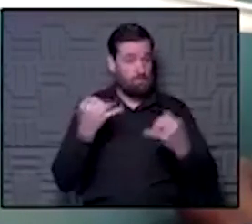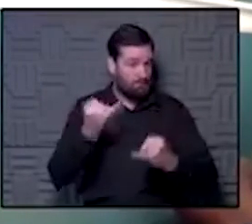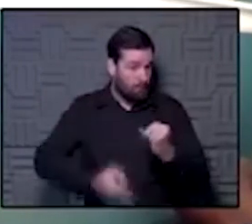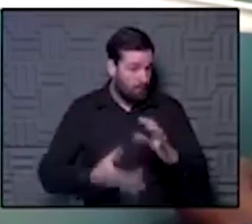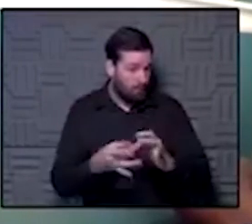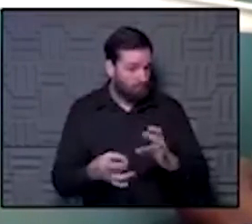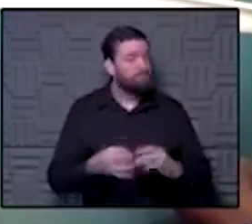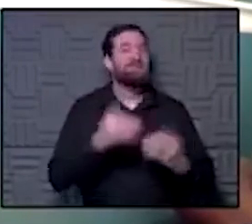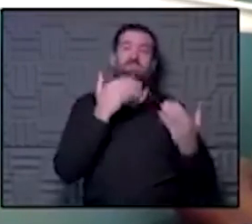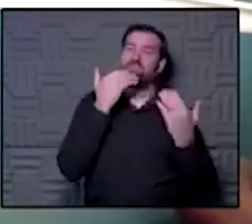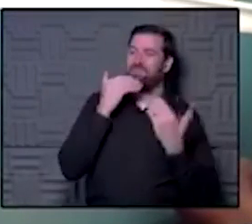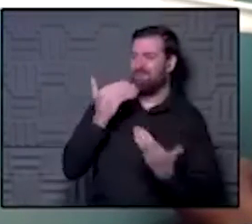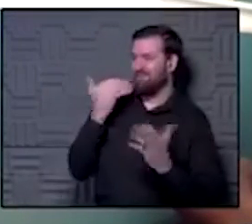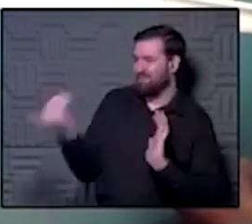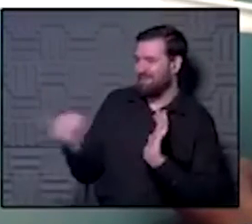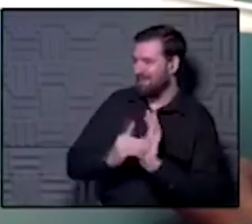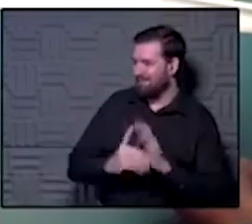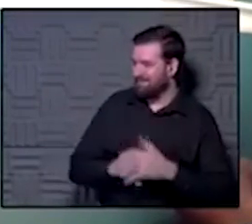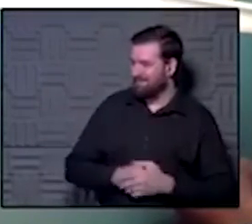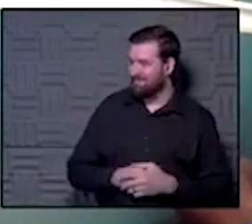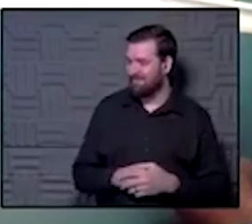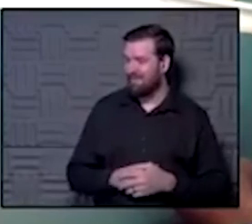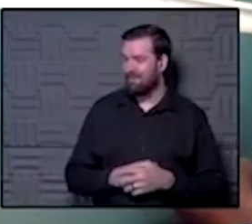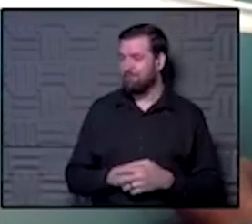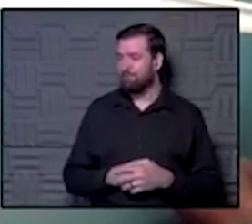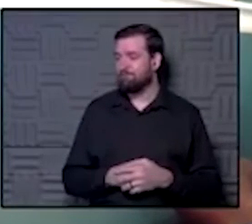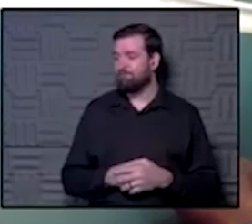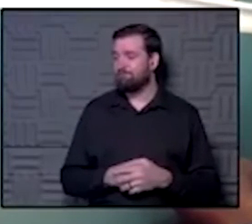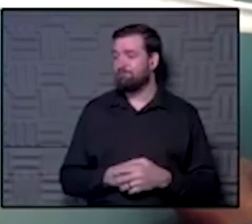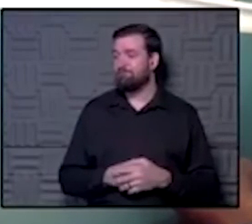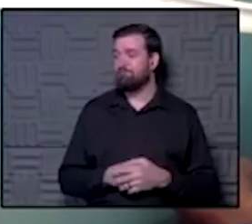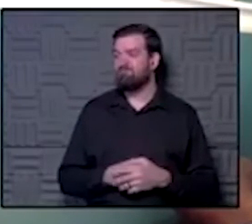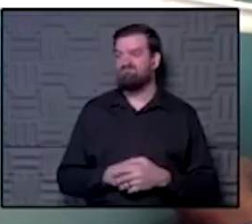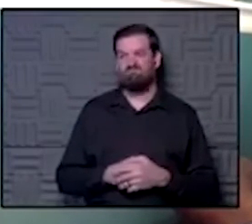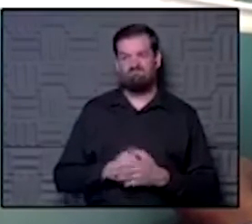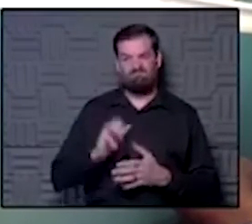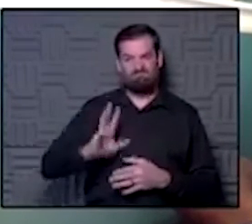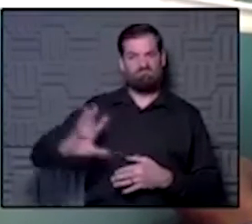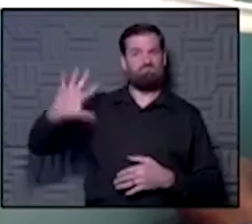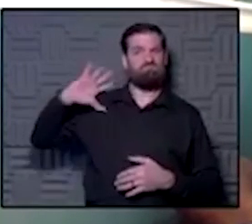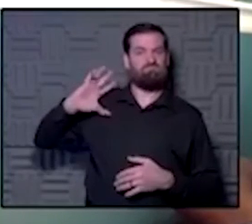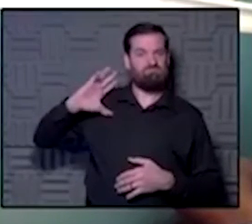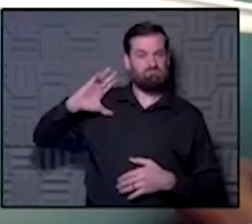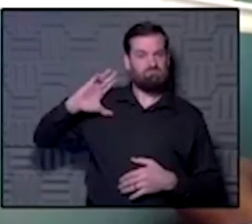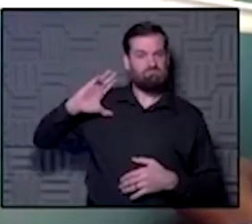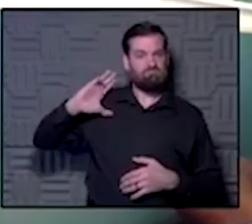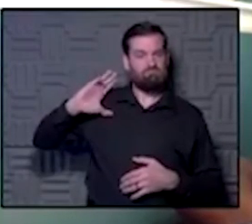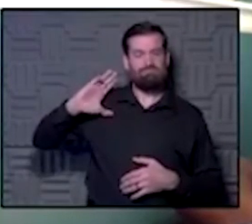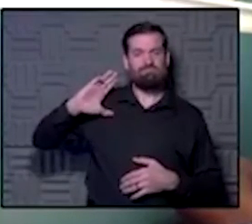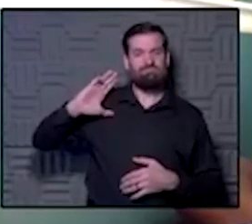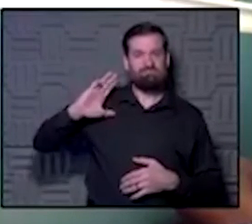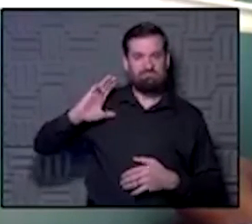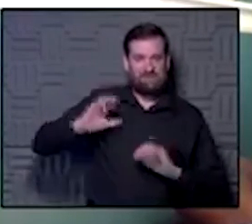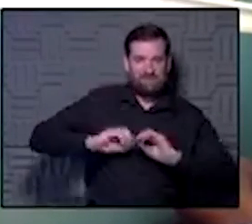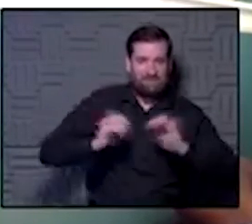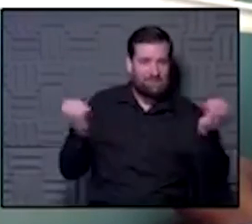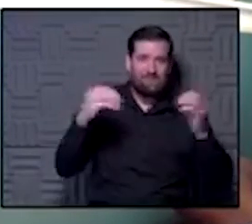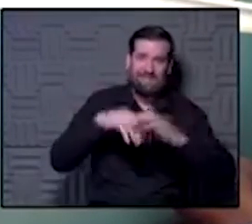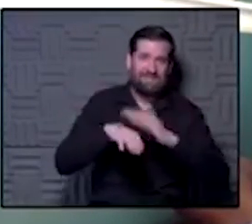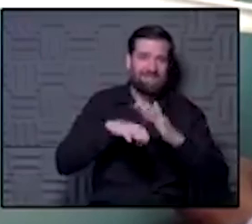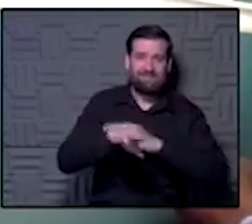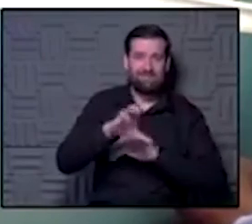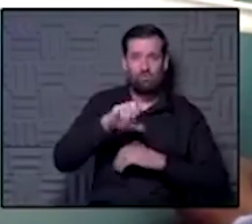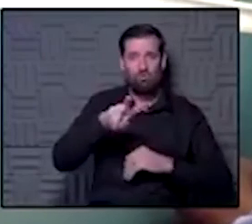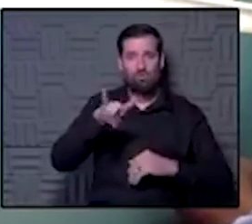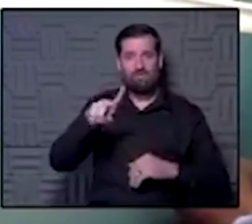Thank you again. And early on in the pandemic, the lack of access to COVID information